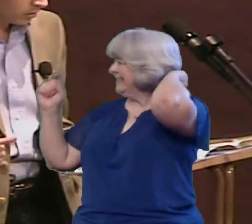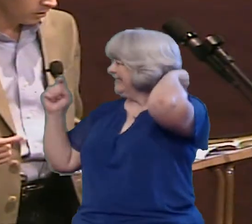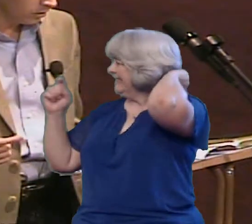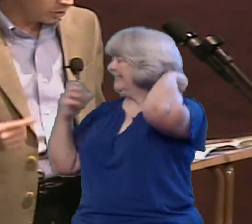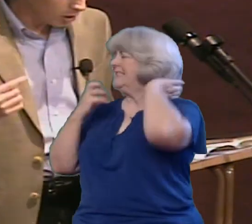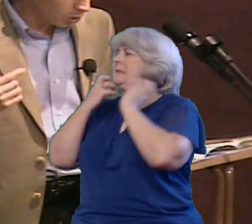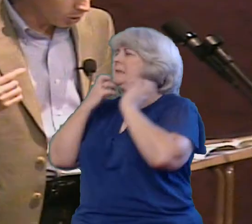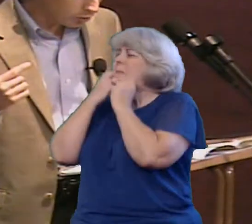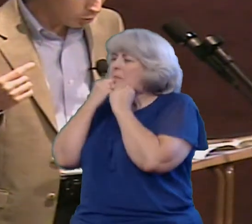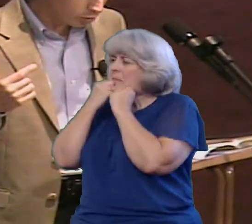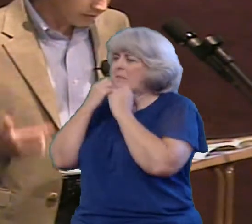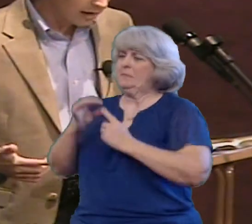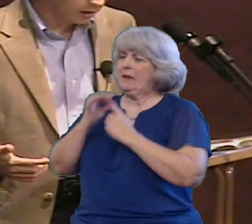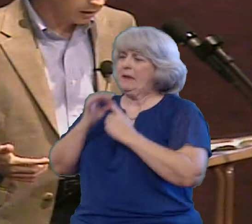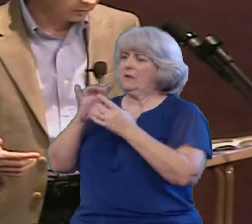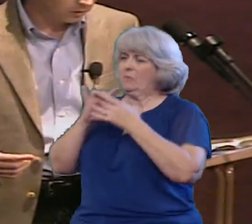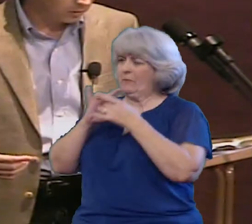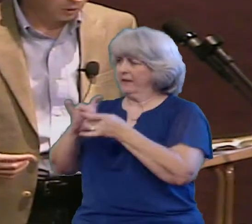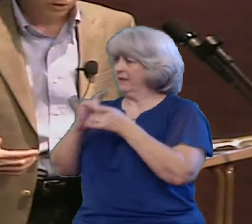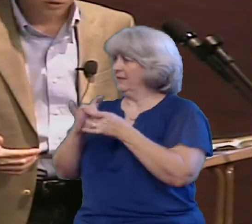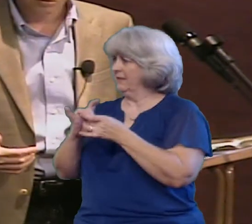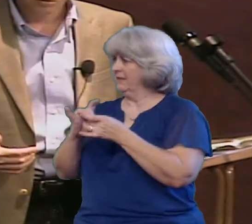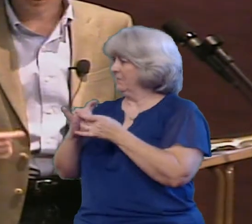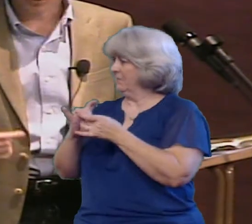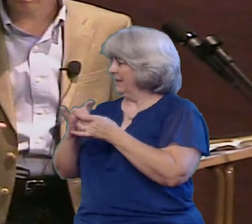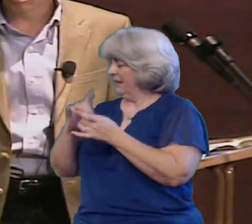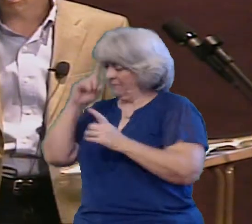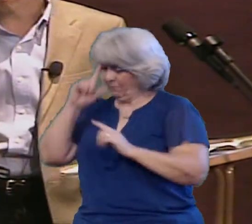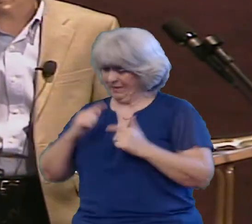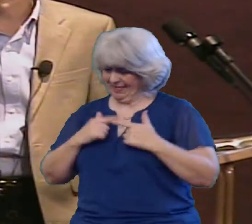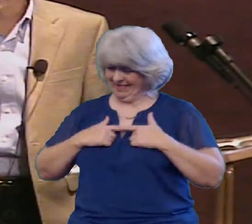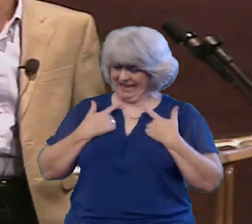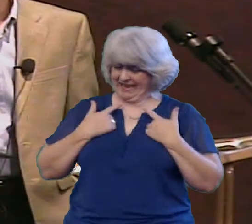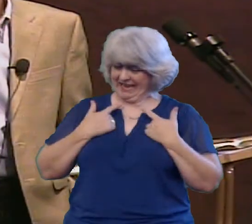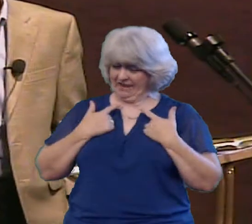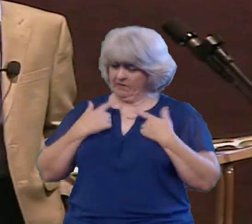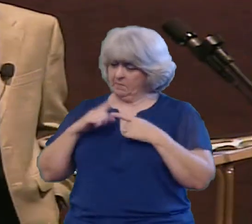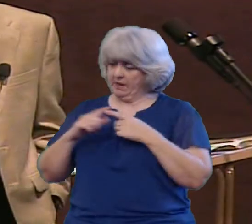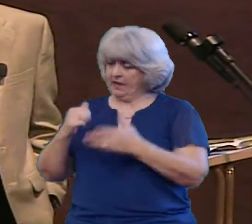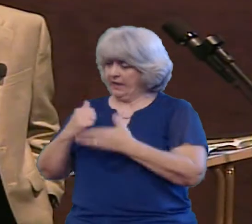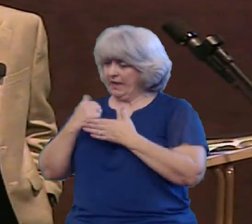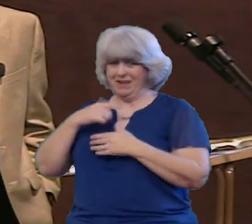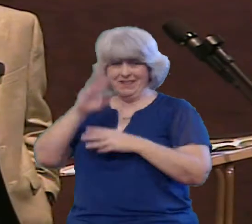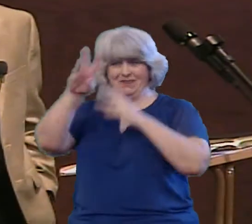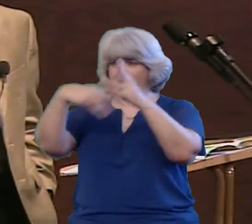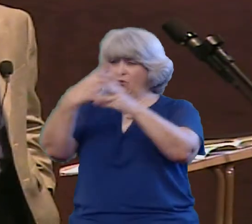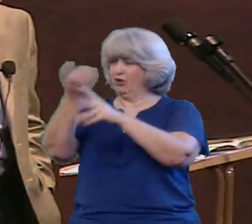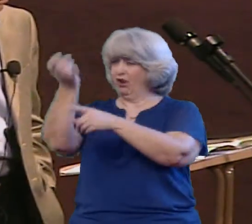with Not only to survive But also to thrive in this impossible world